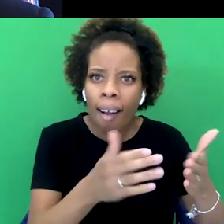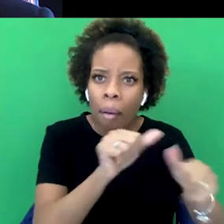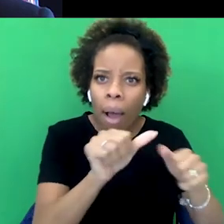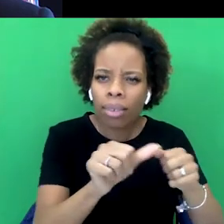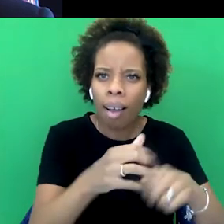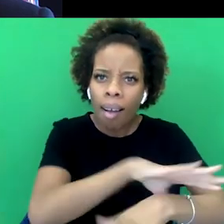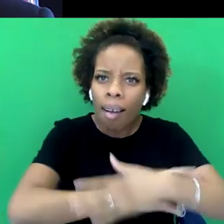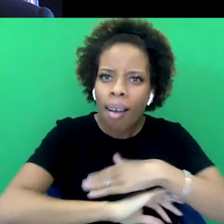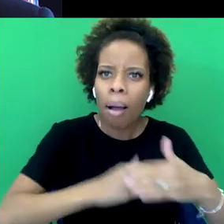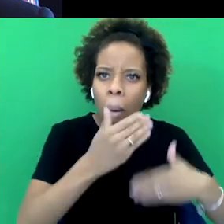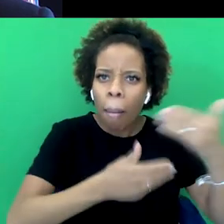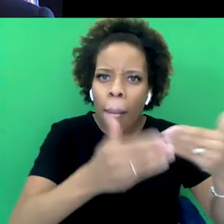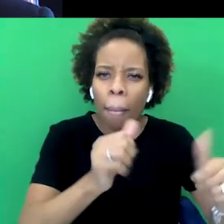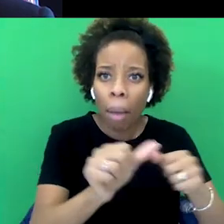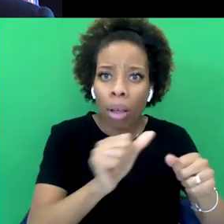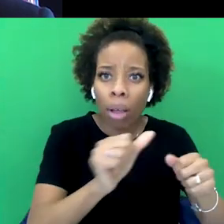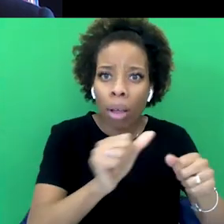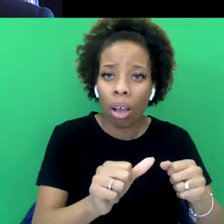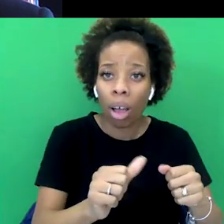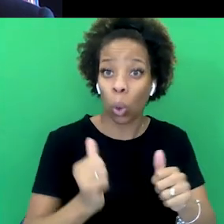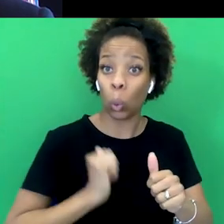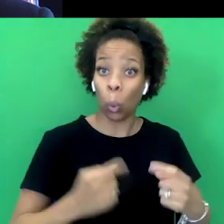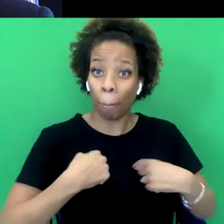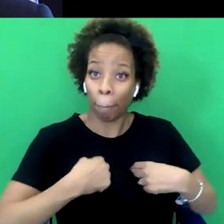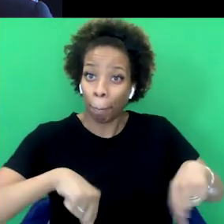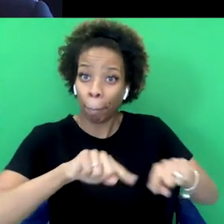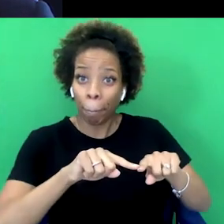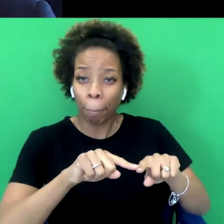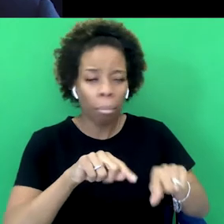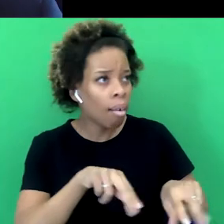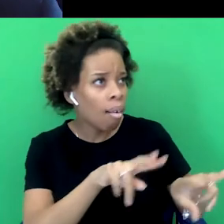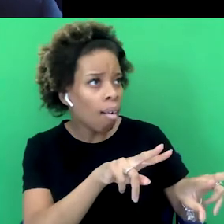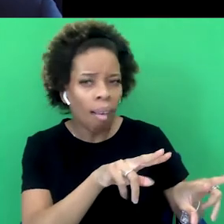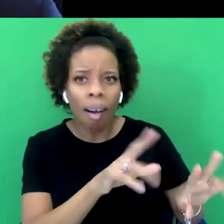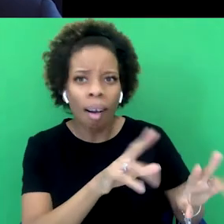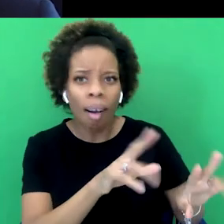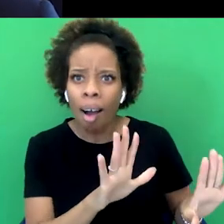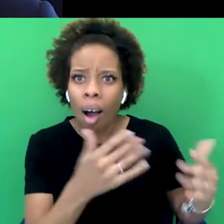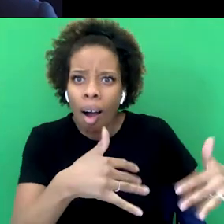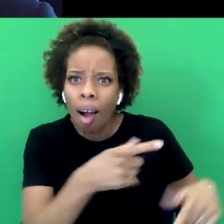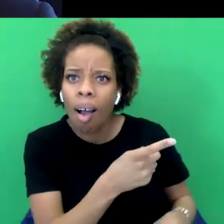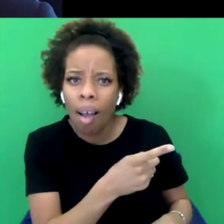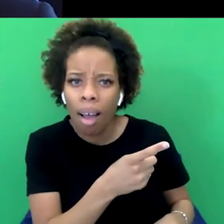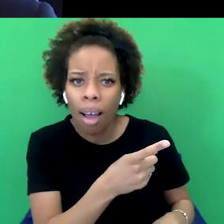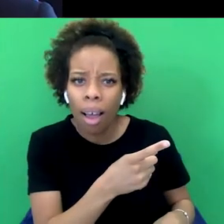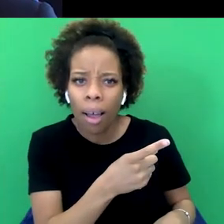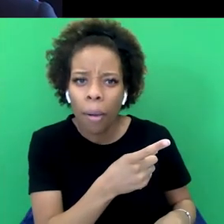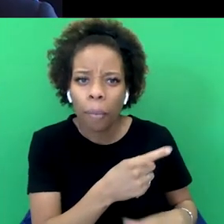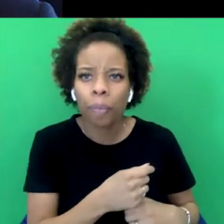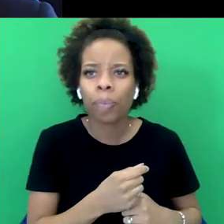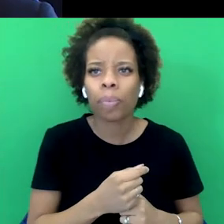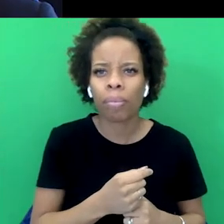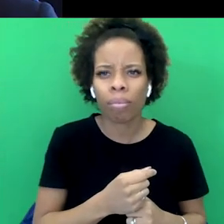you absorb these sort of stereotypes where you think, well, surely, their